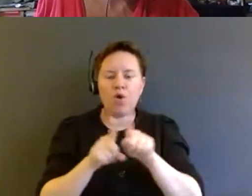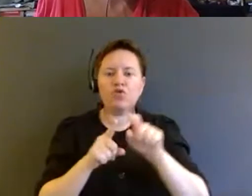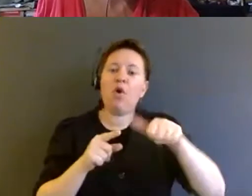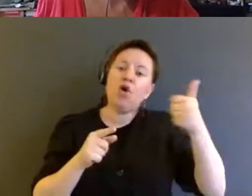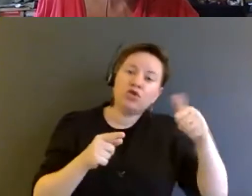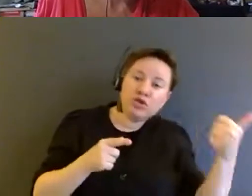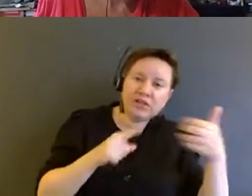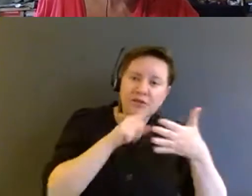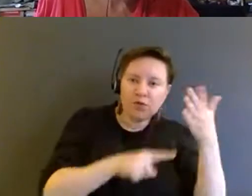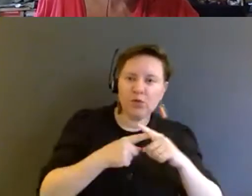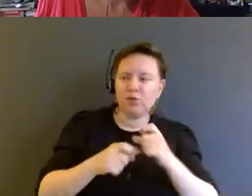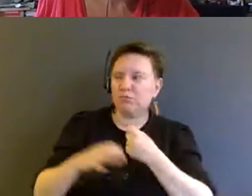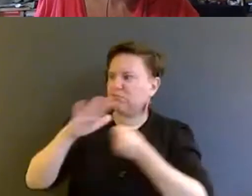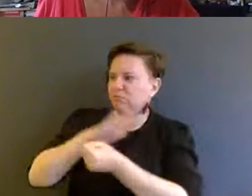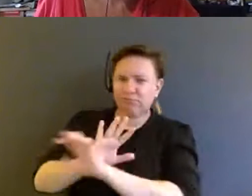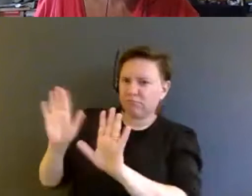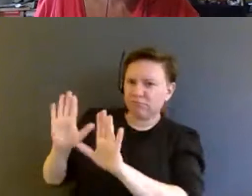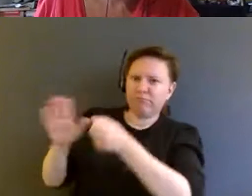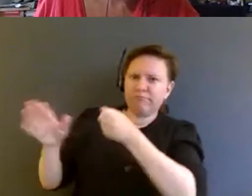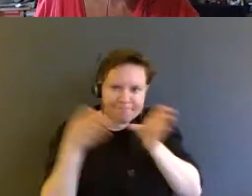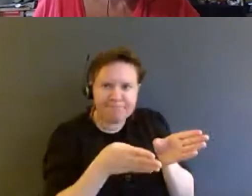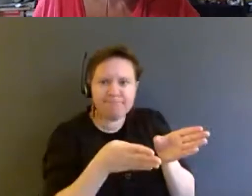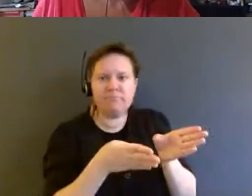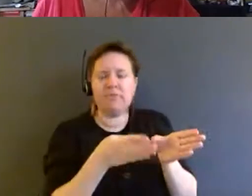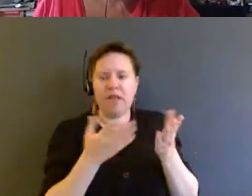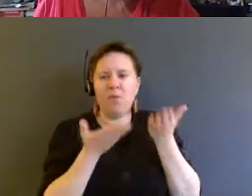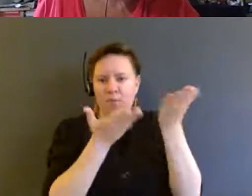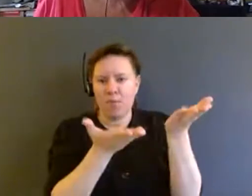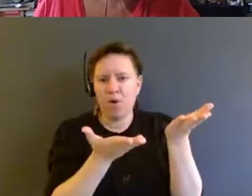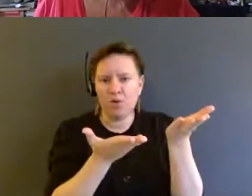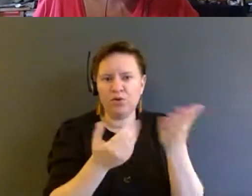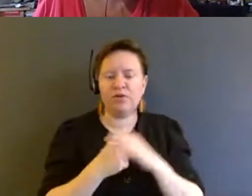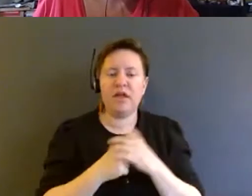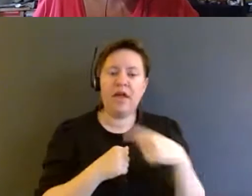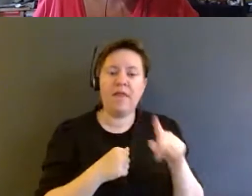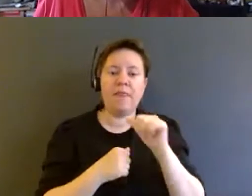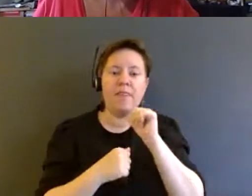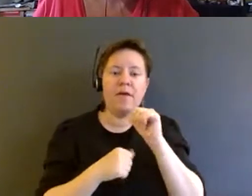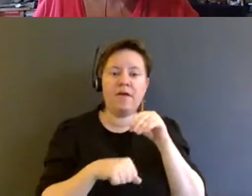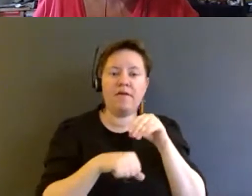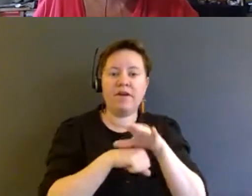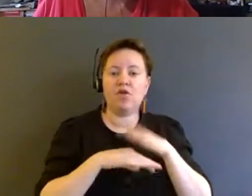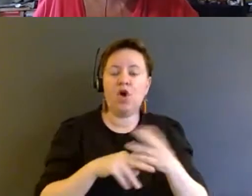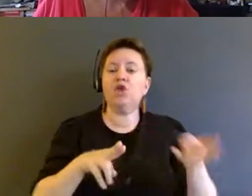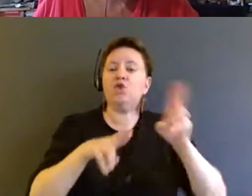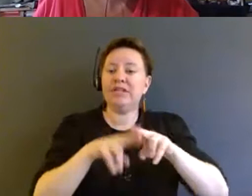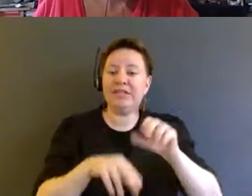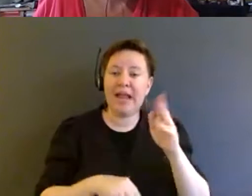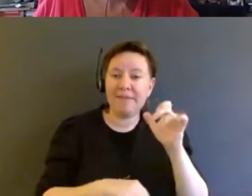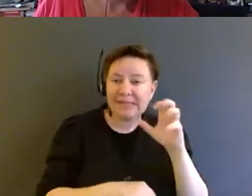that are proposed, and their net effect on increasing ableism and sanism.